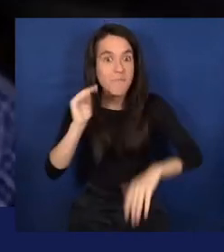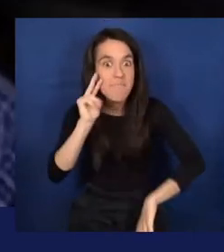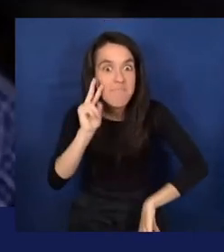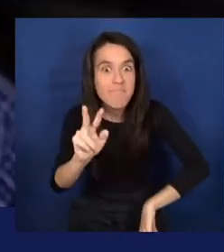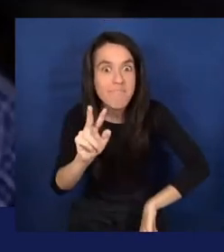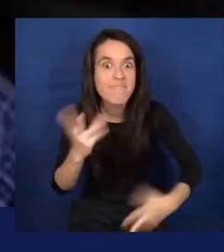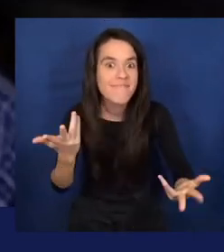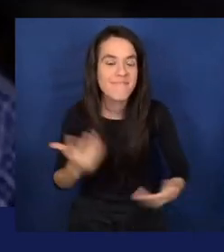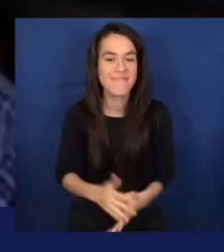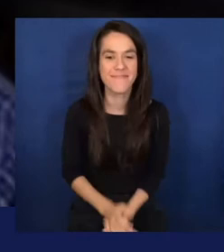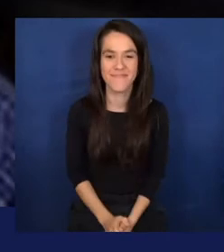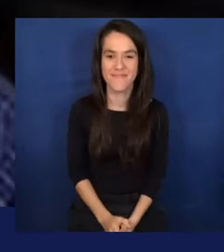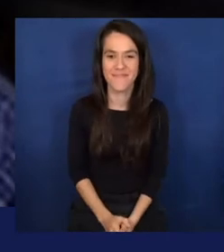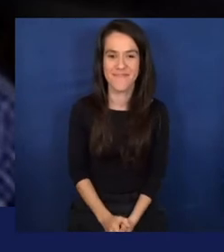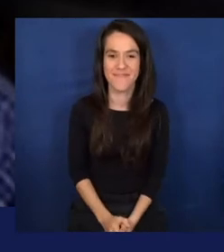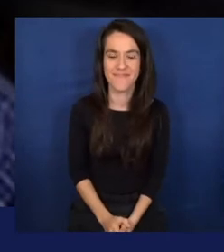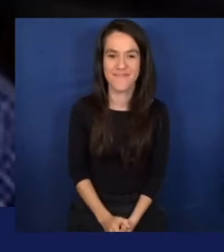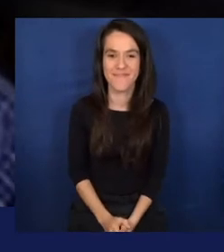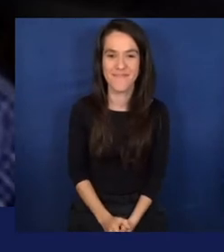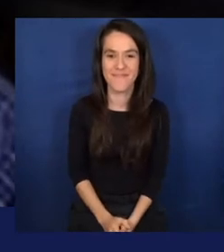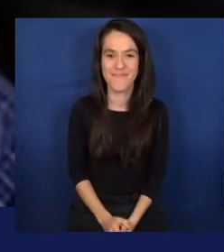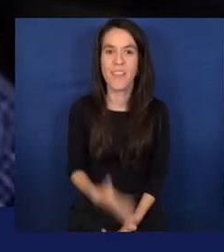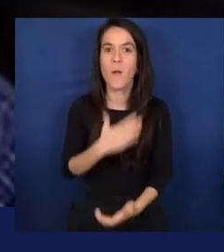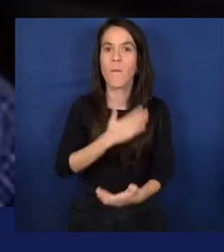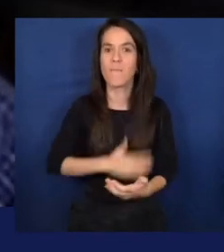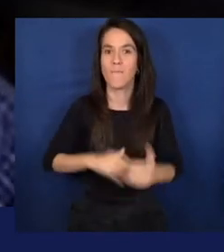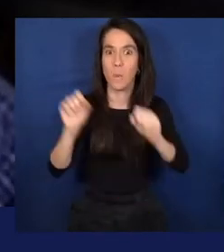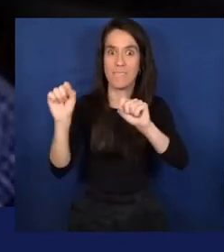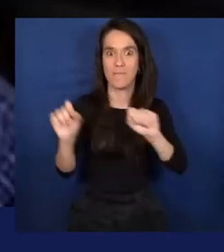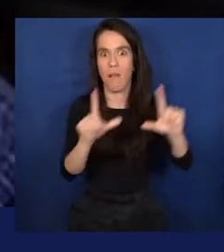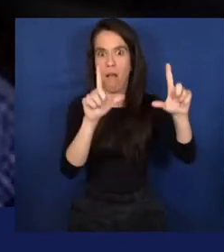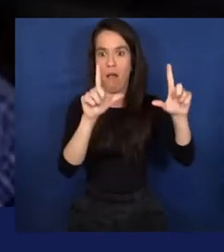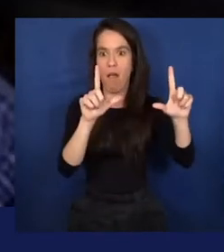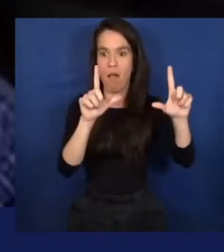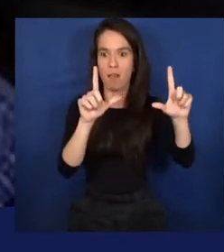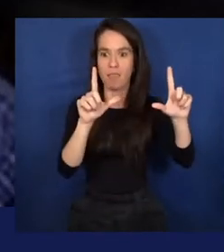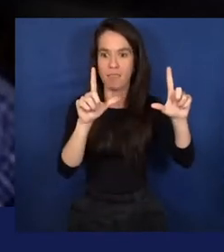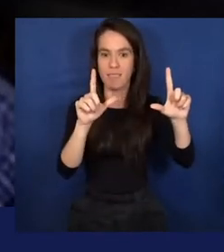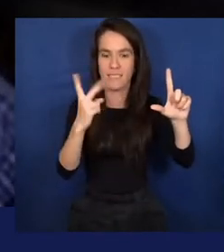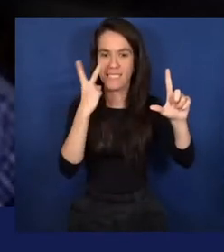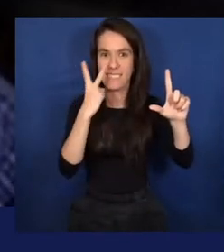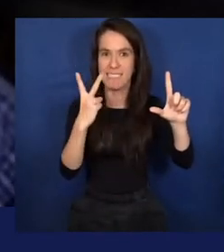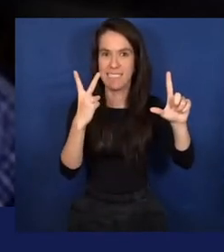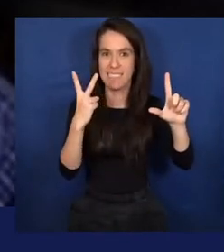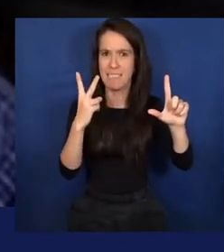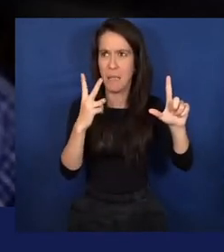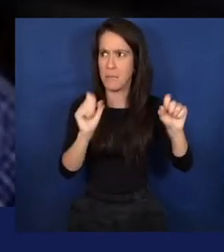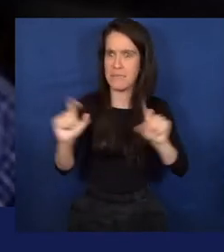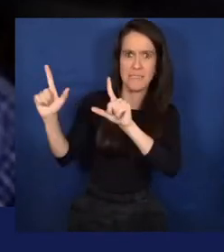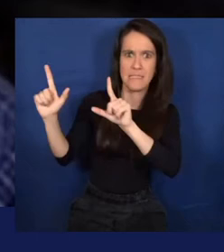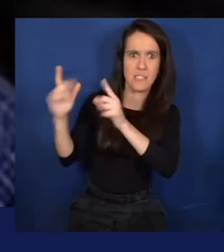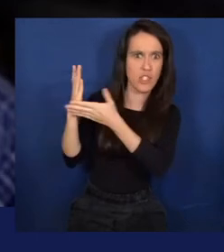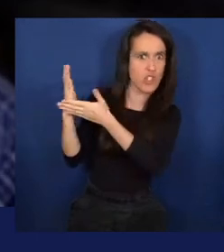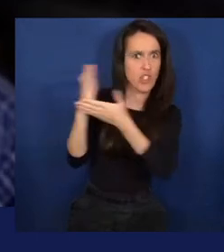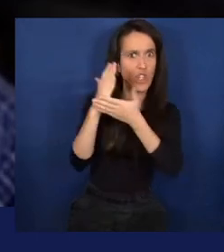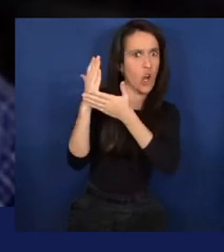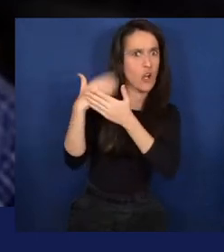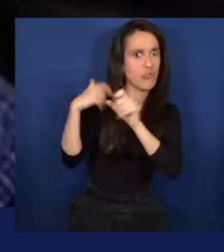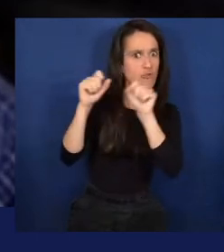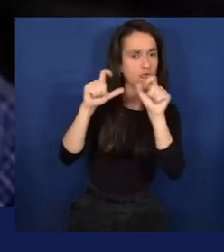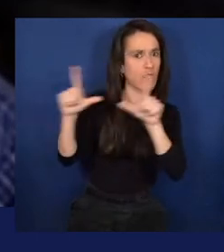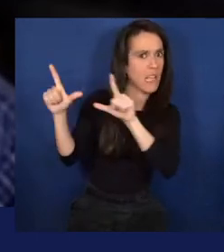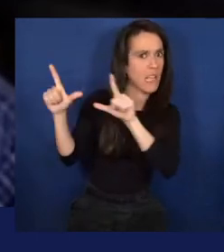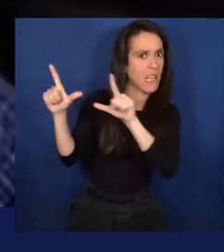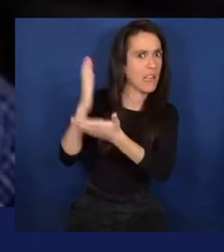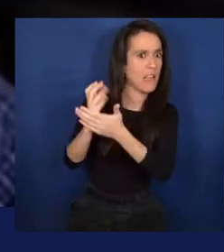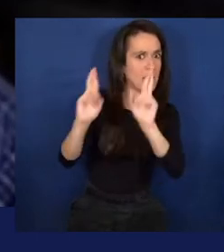All right, well, let's get the slide up and get the screen sharing piece working and make sure I share the right screen